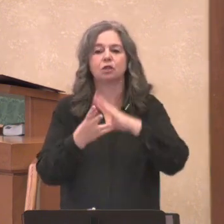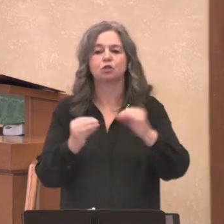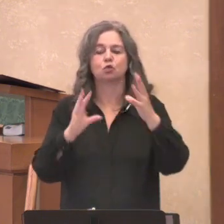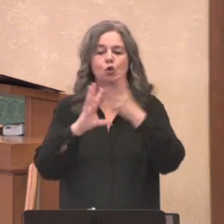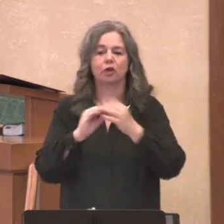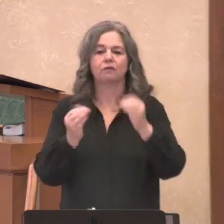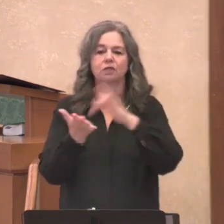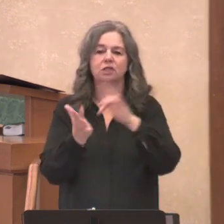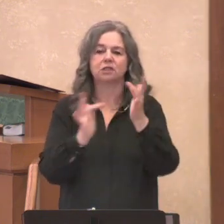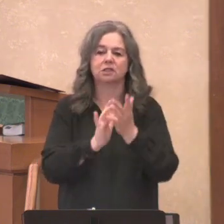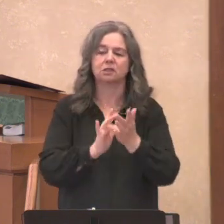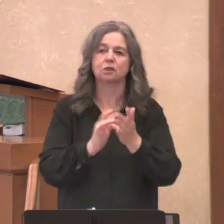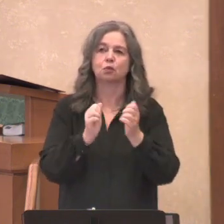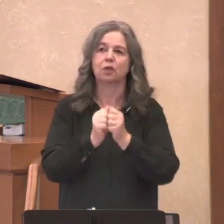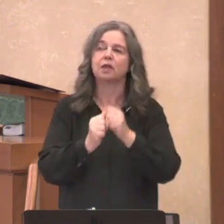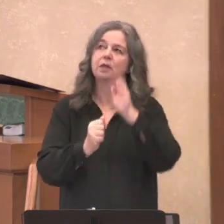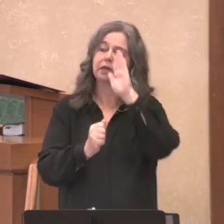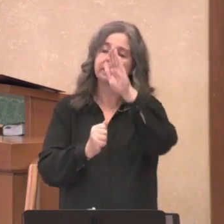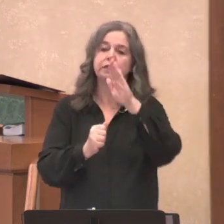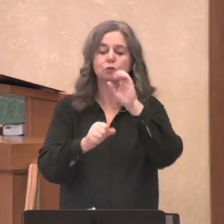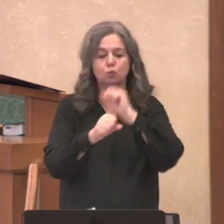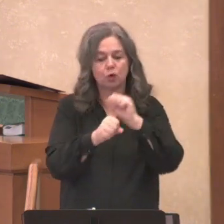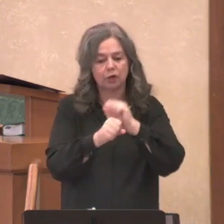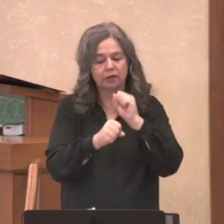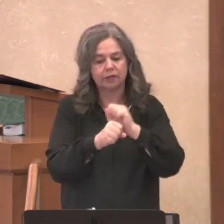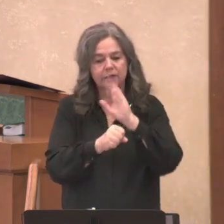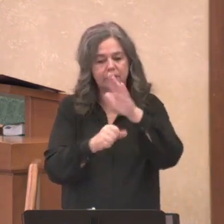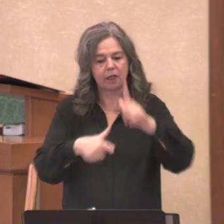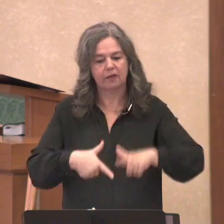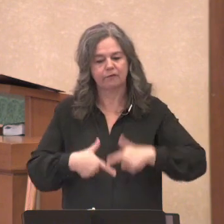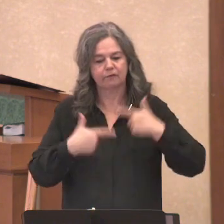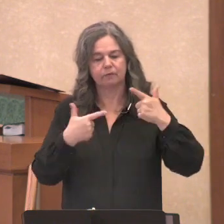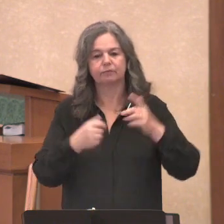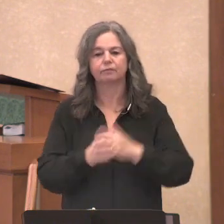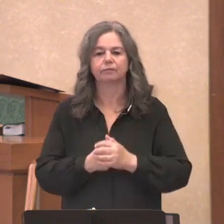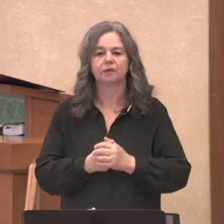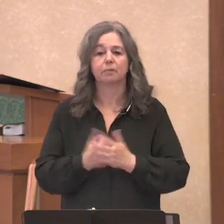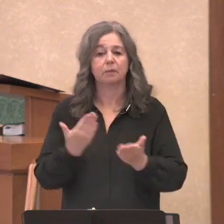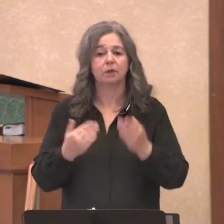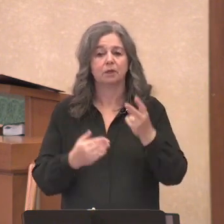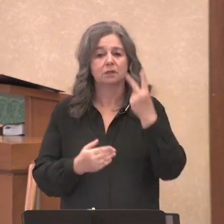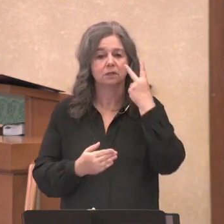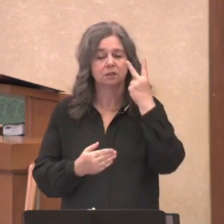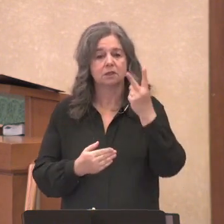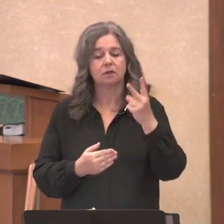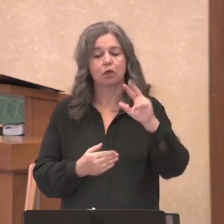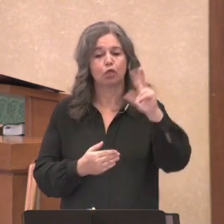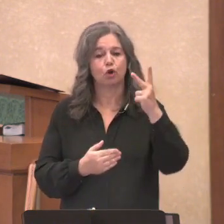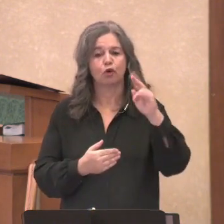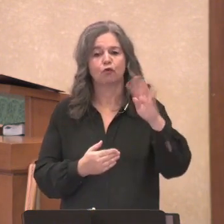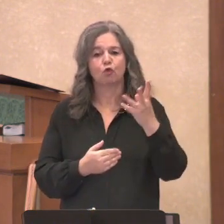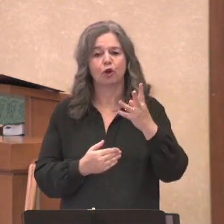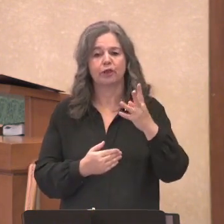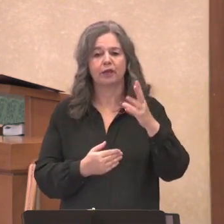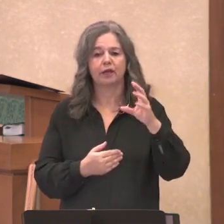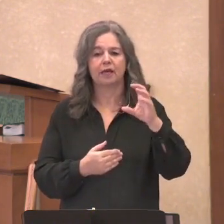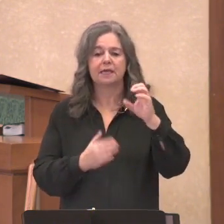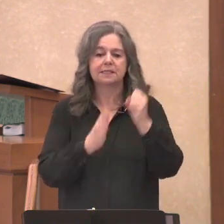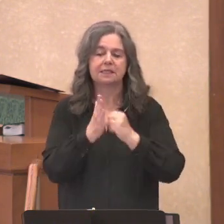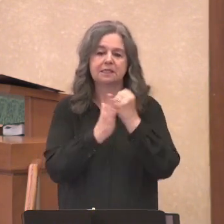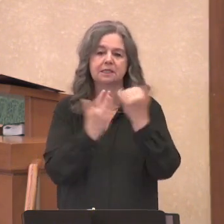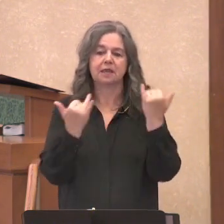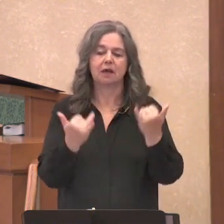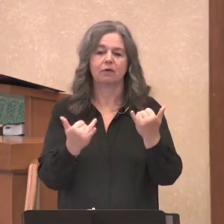ministry. Maybe it's something that you are watching. It's in, I think, the third or fourth season now, even having full-length feature